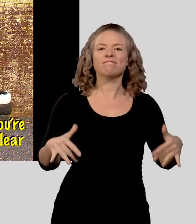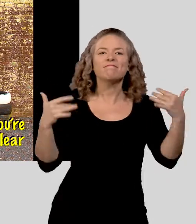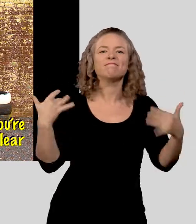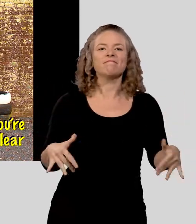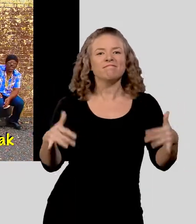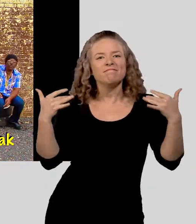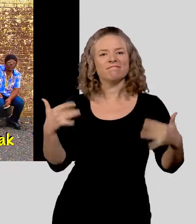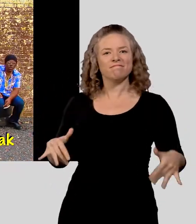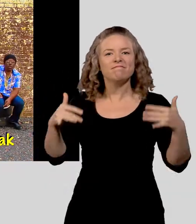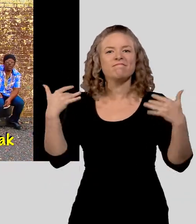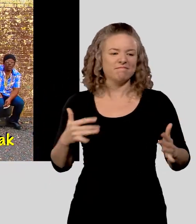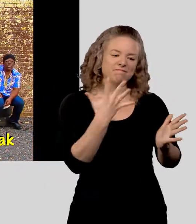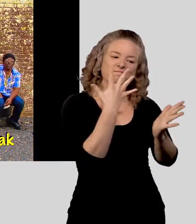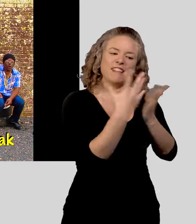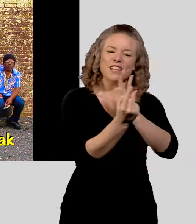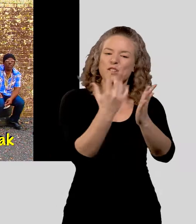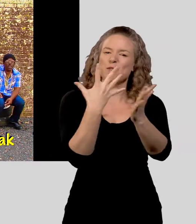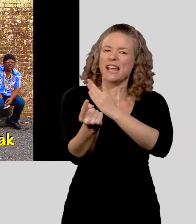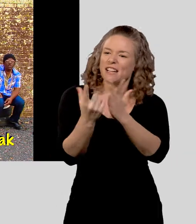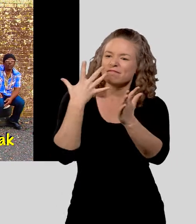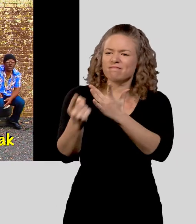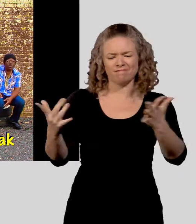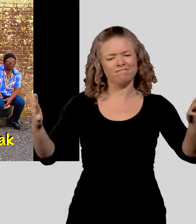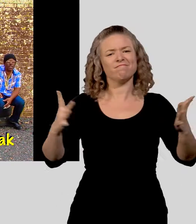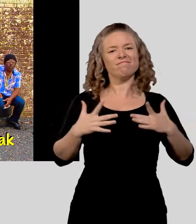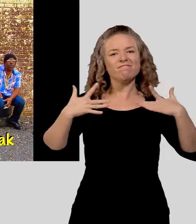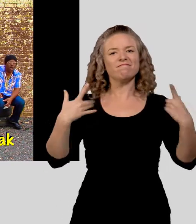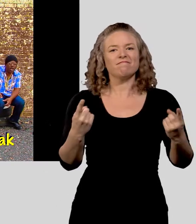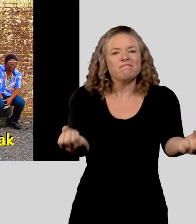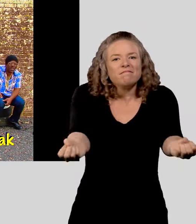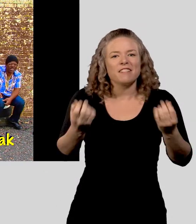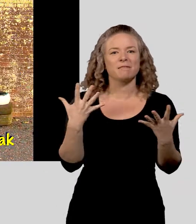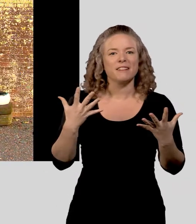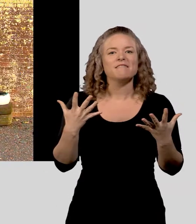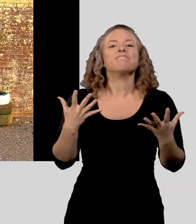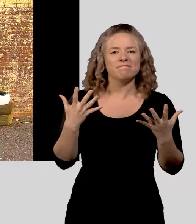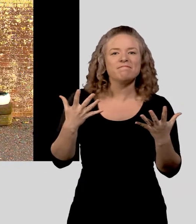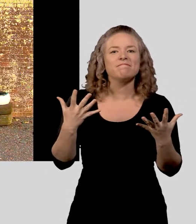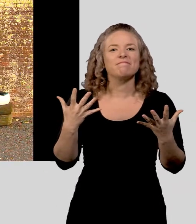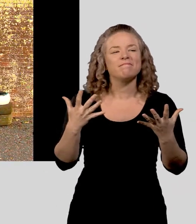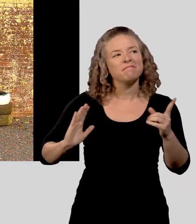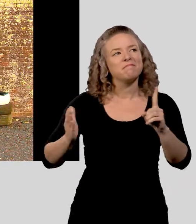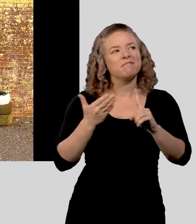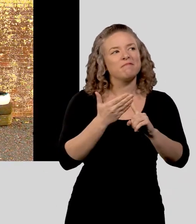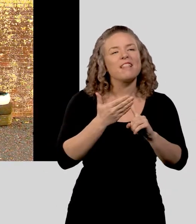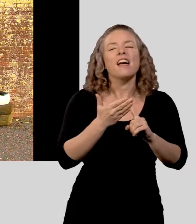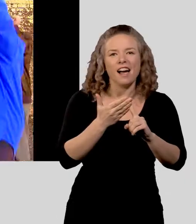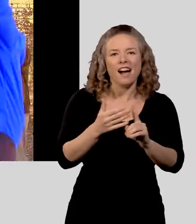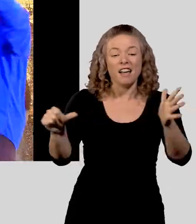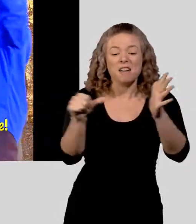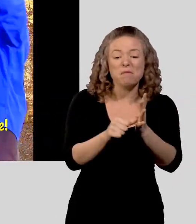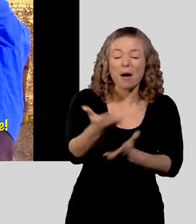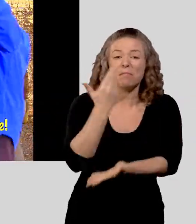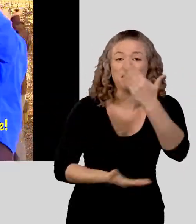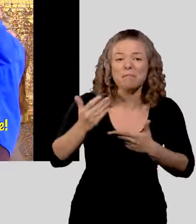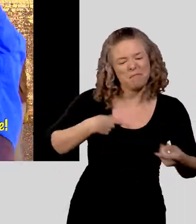support is clear Individual, each homie's unique, feel free to be who you are and speak We listen, if we can improve,